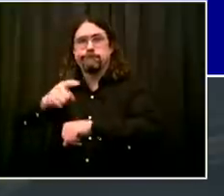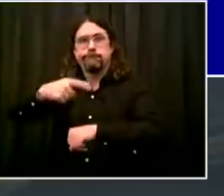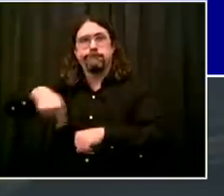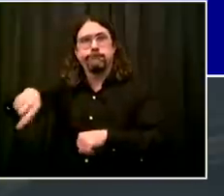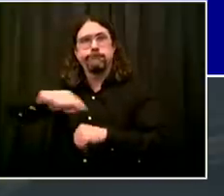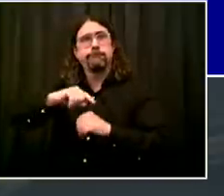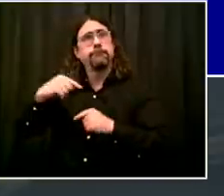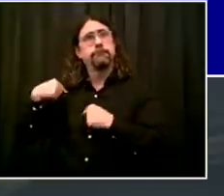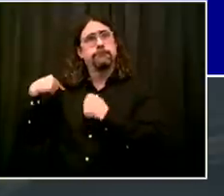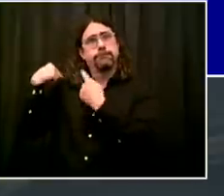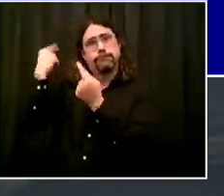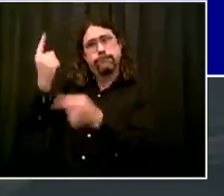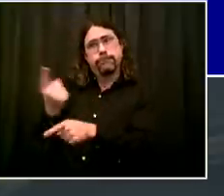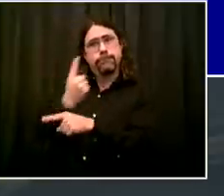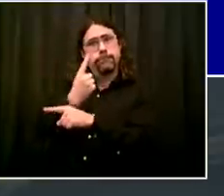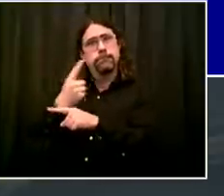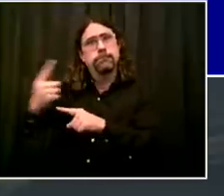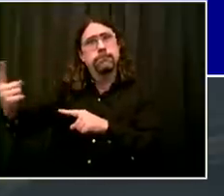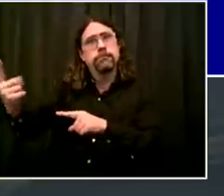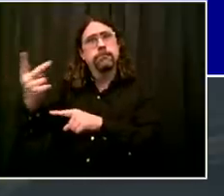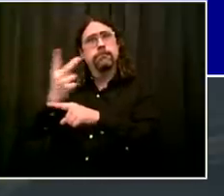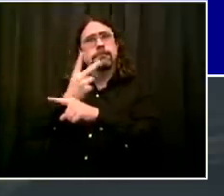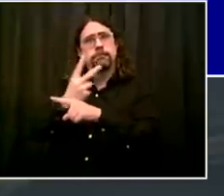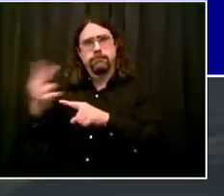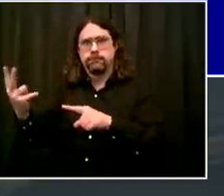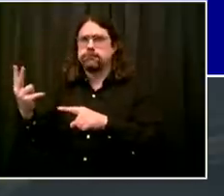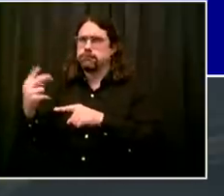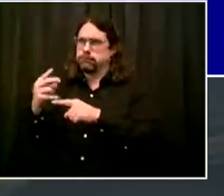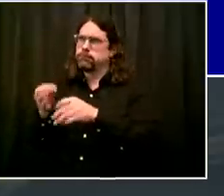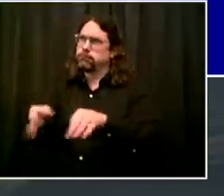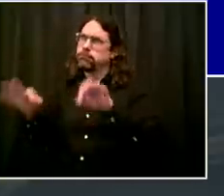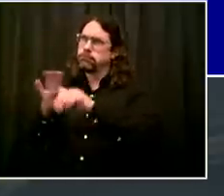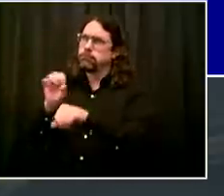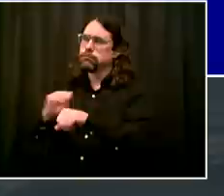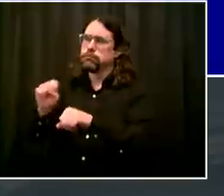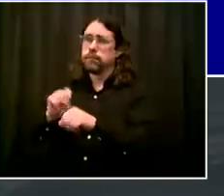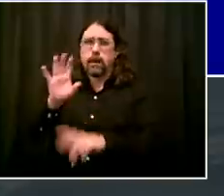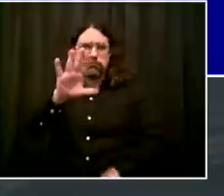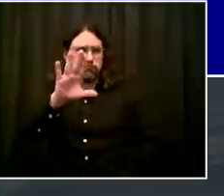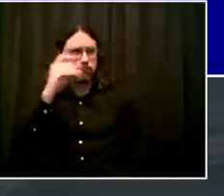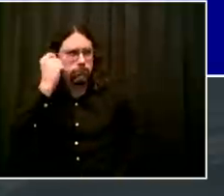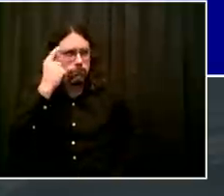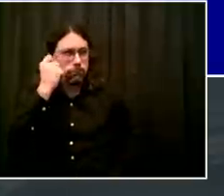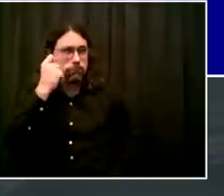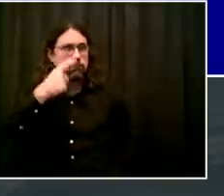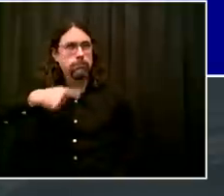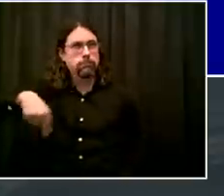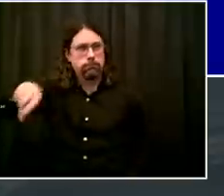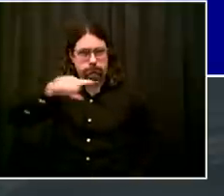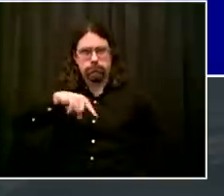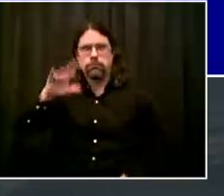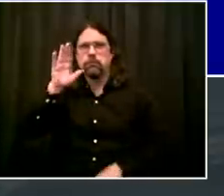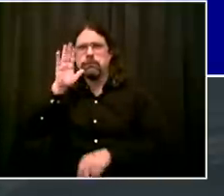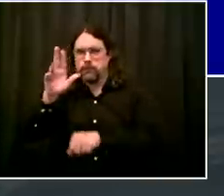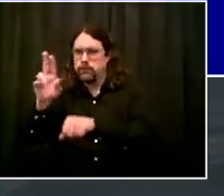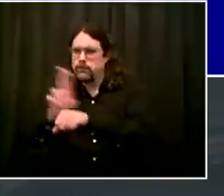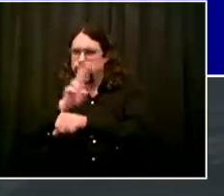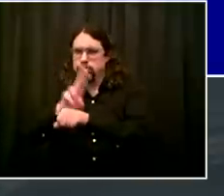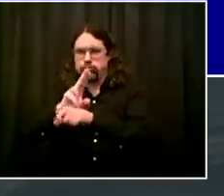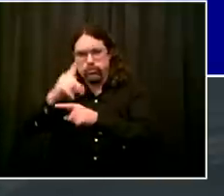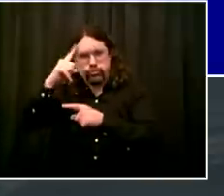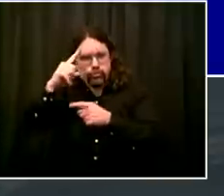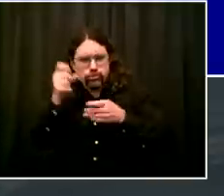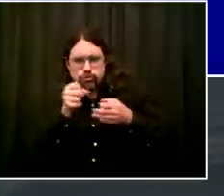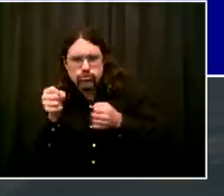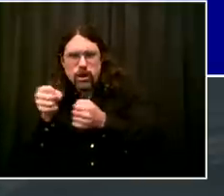and keep using them because we've learned what works and we understand we have to apply those strategies and